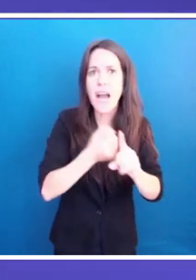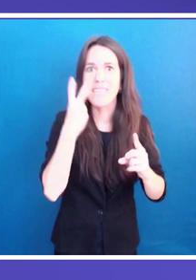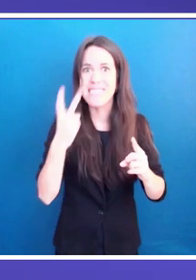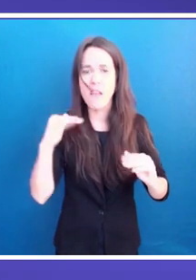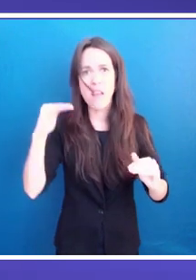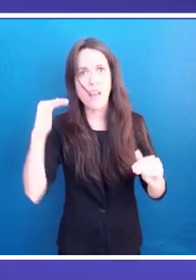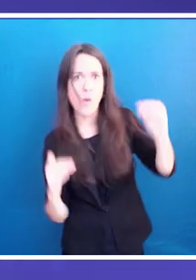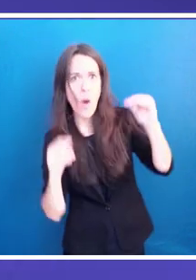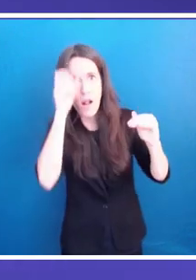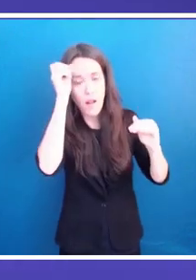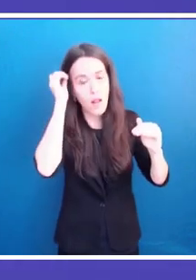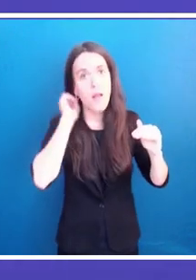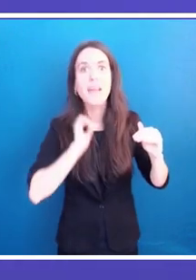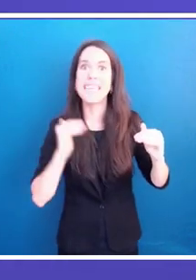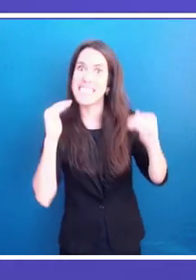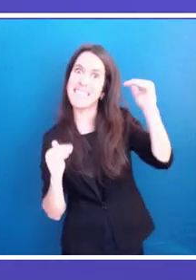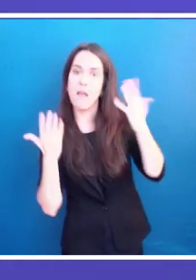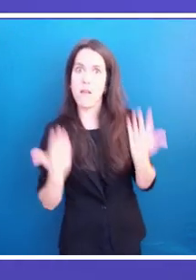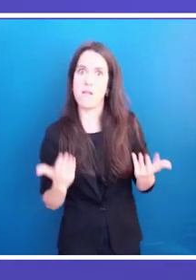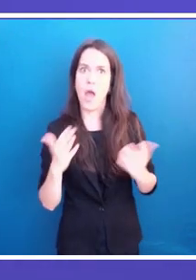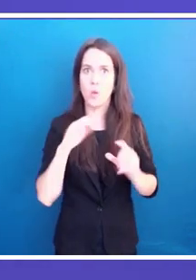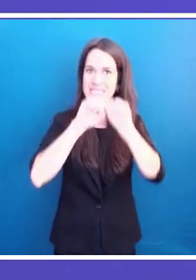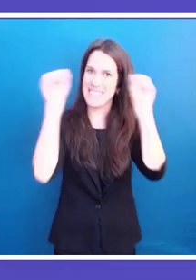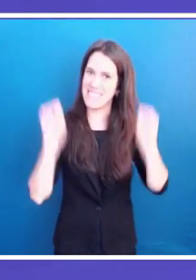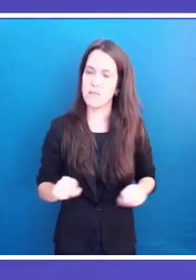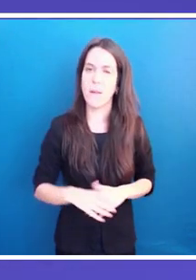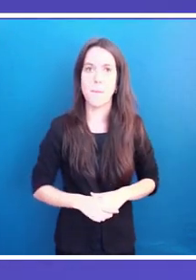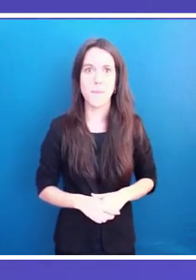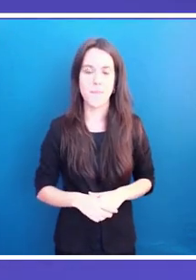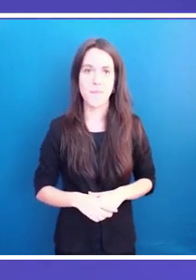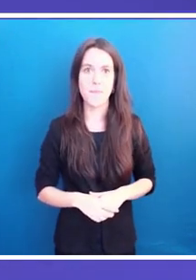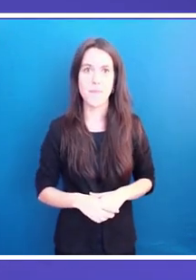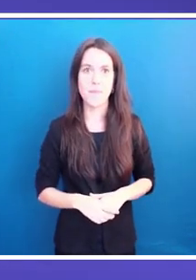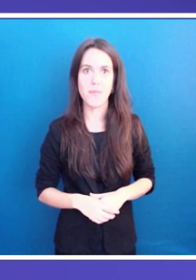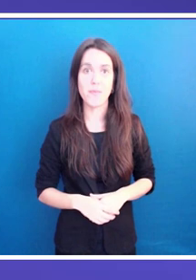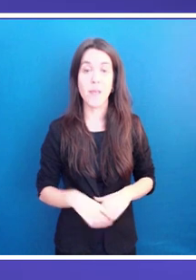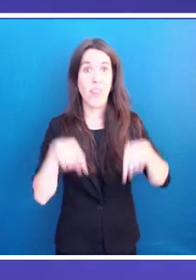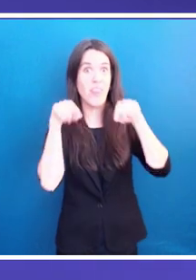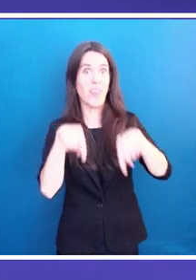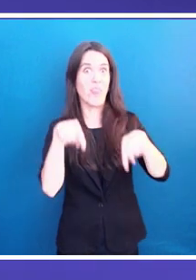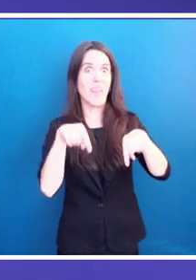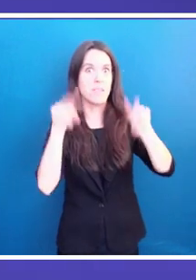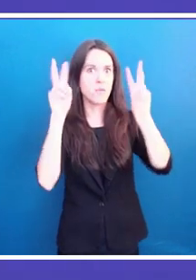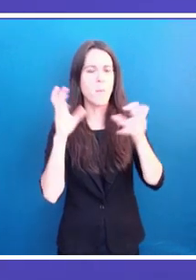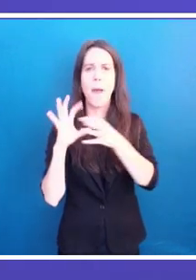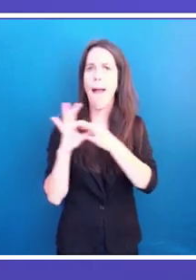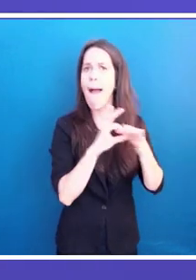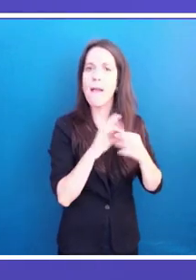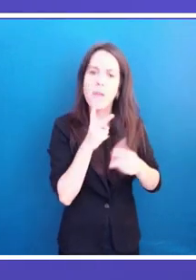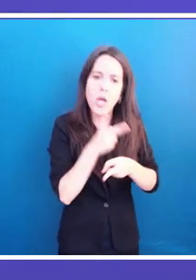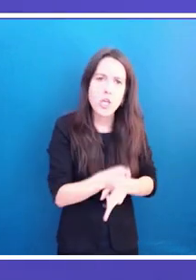in the care system. I talk about care in the broader sense.